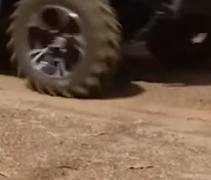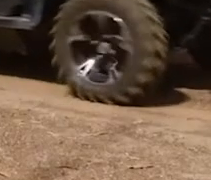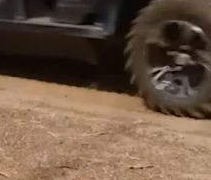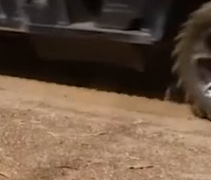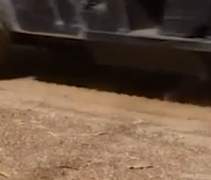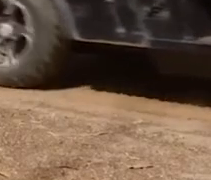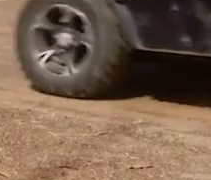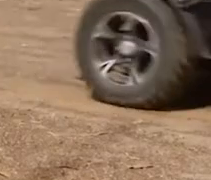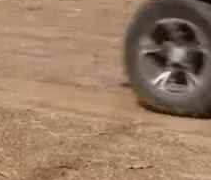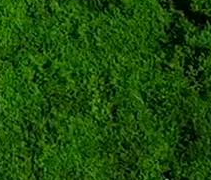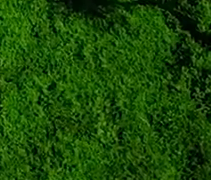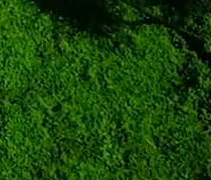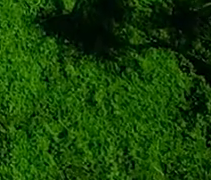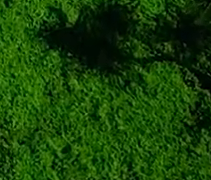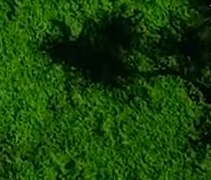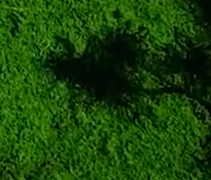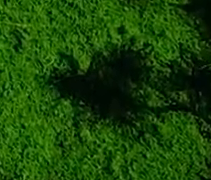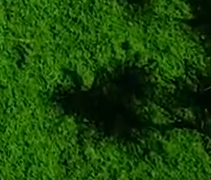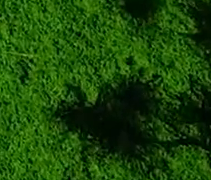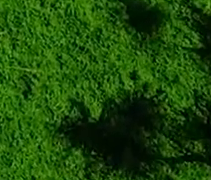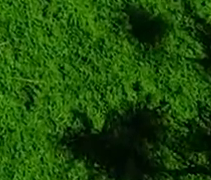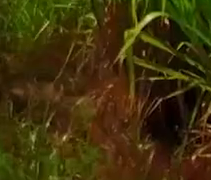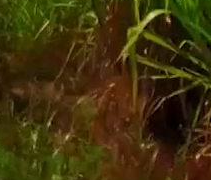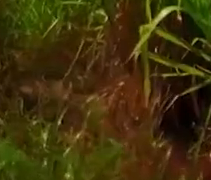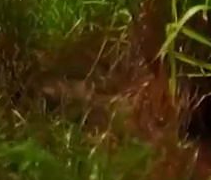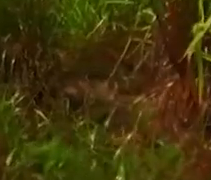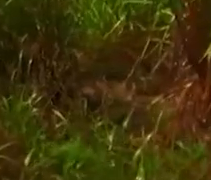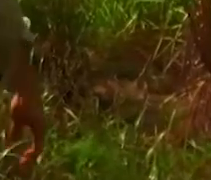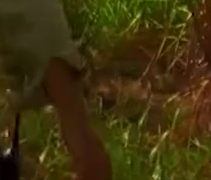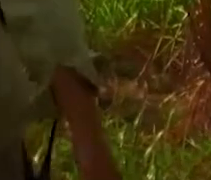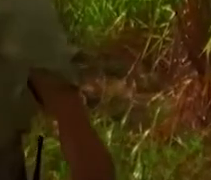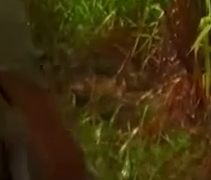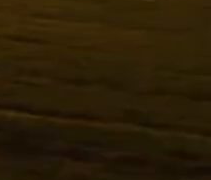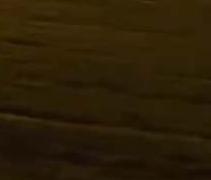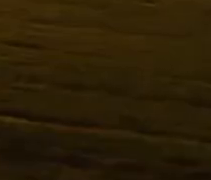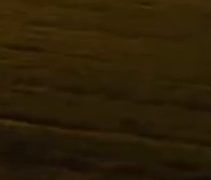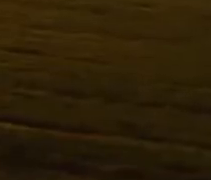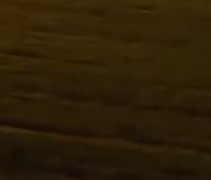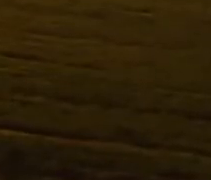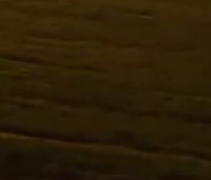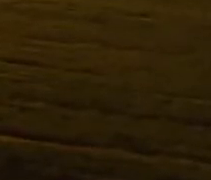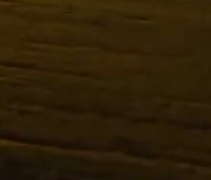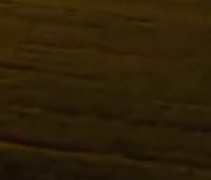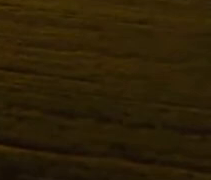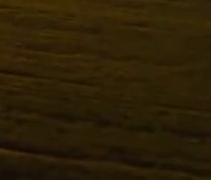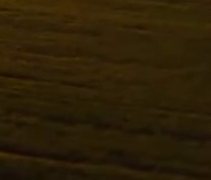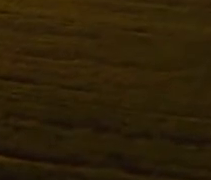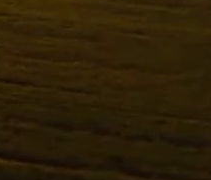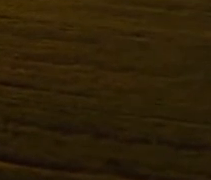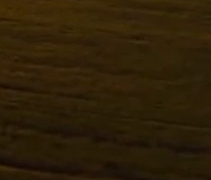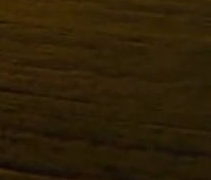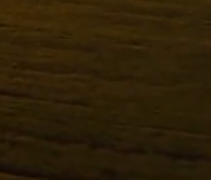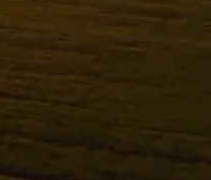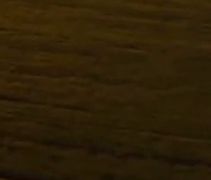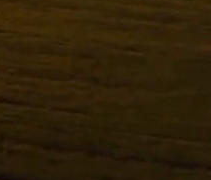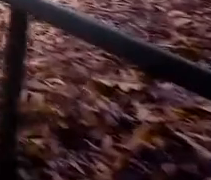loved and nourished by Aboriginal people of this land since time began. The university stands on Durruk land